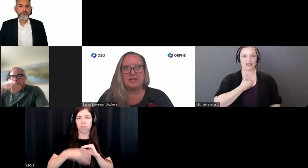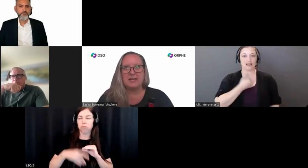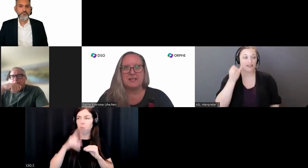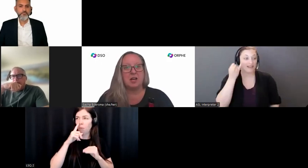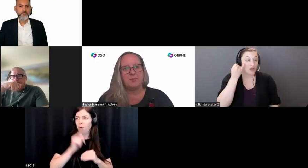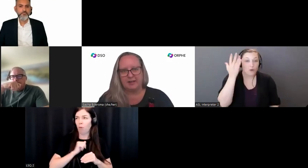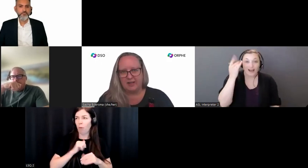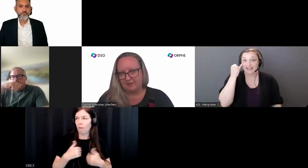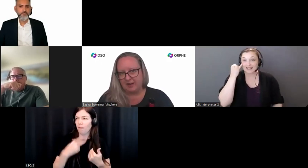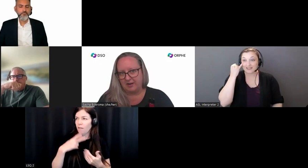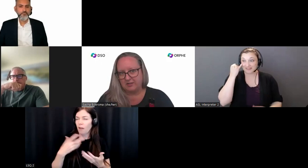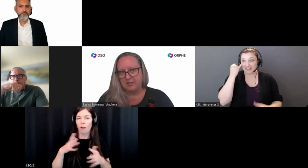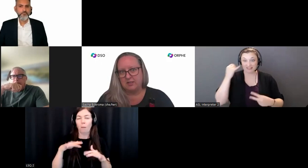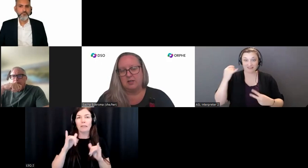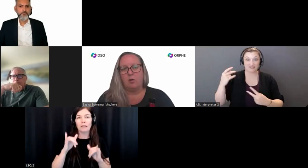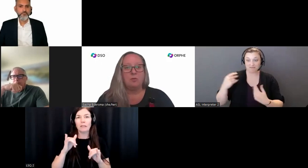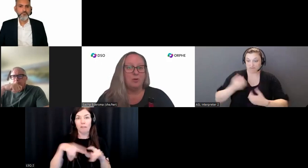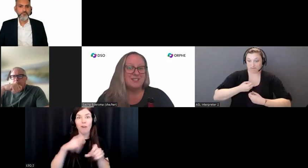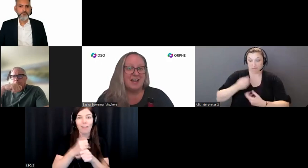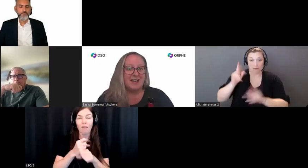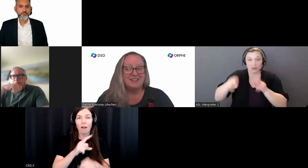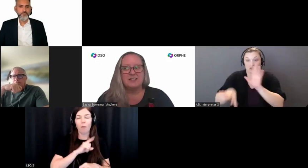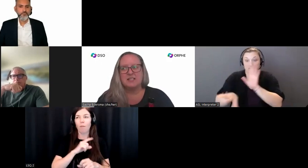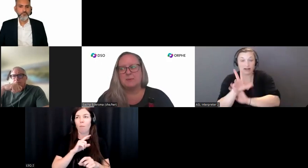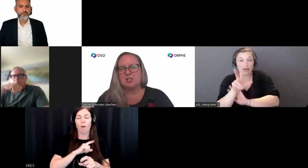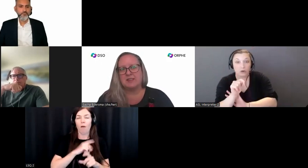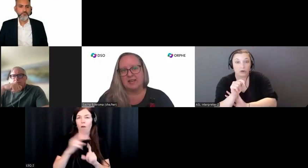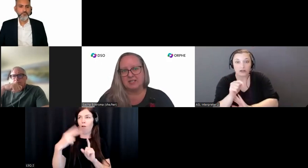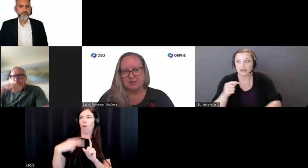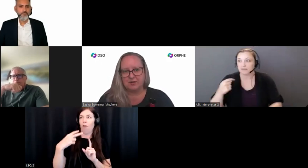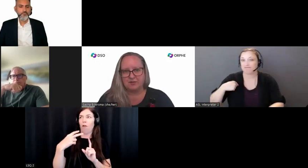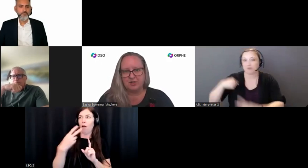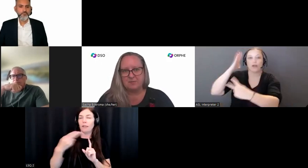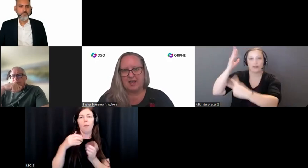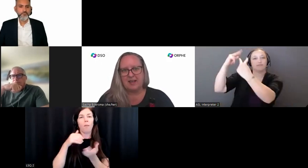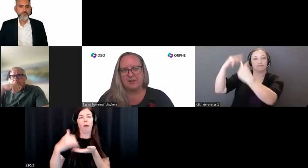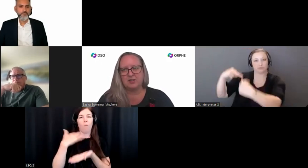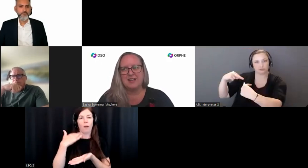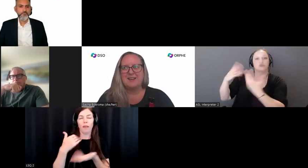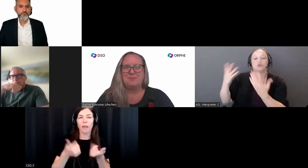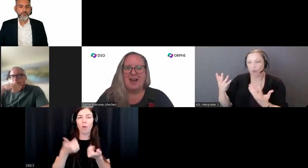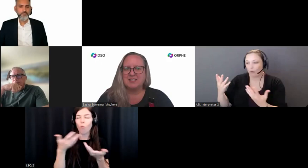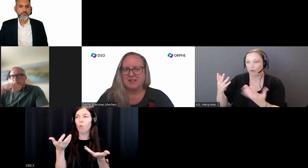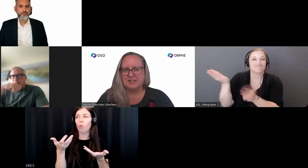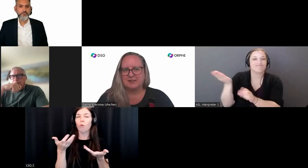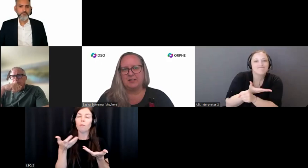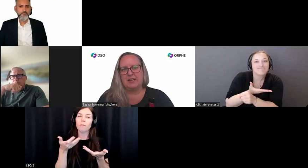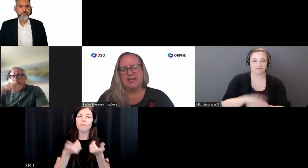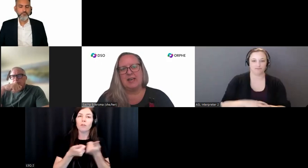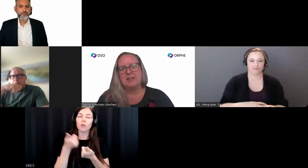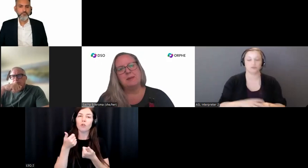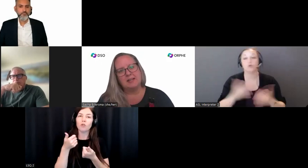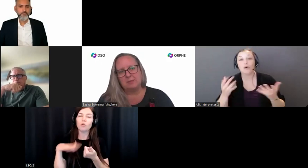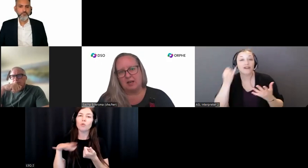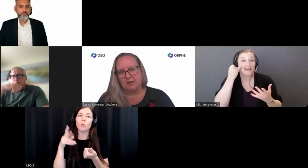get seen as incompetent and fired. Or worse yet, especially in the case of neurodivergent behaviors, they act a little differently